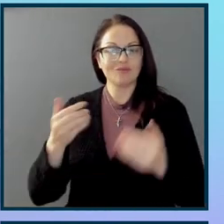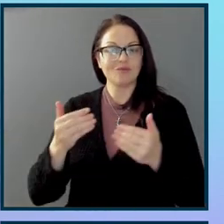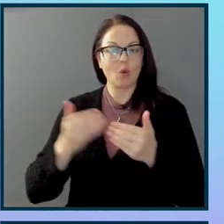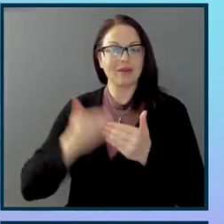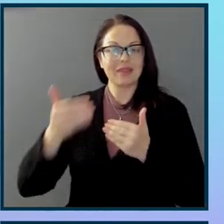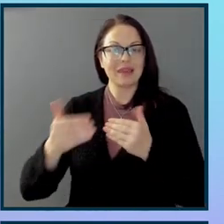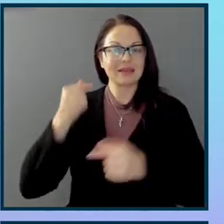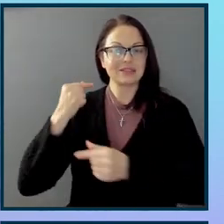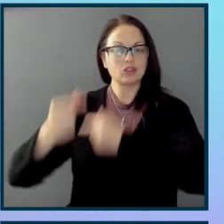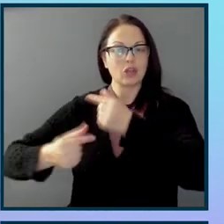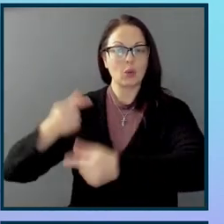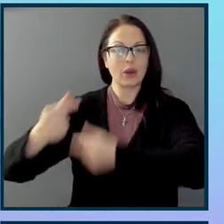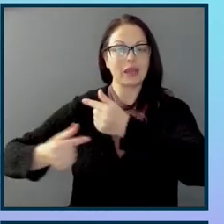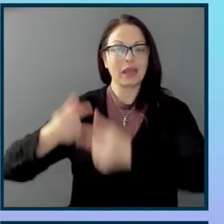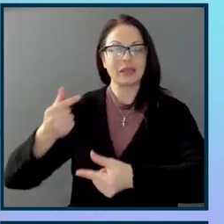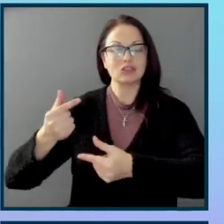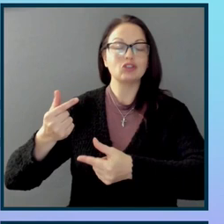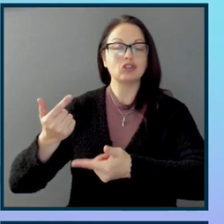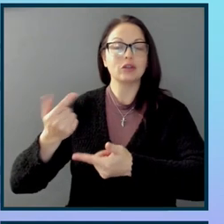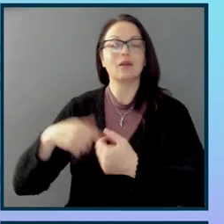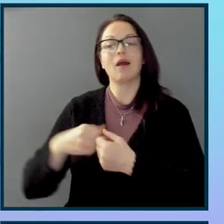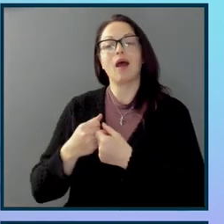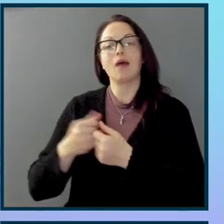of accessibility pioneers, as he called us.